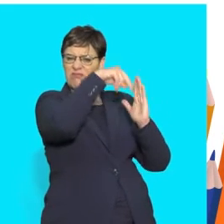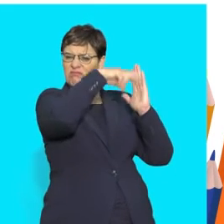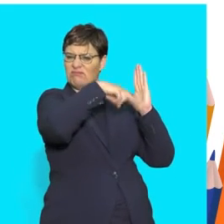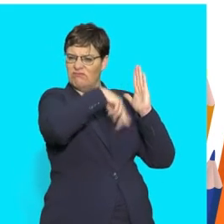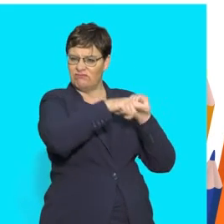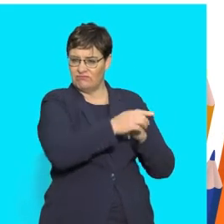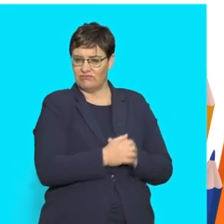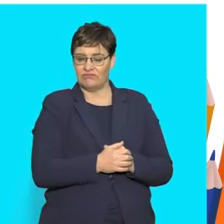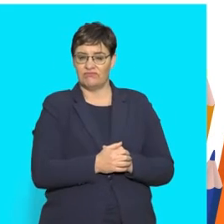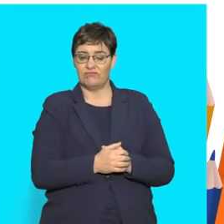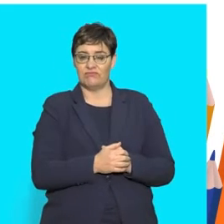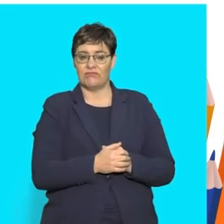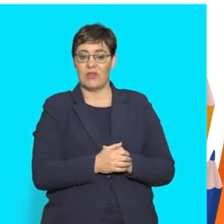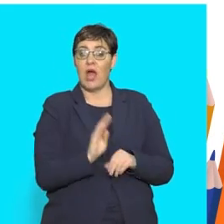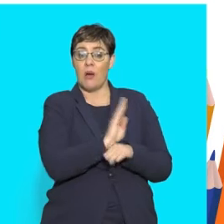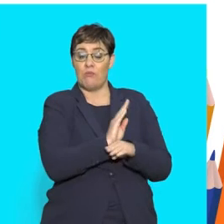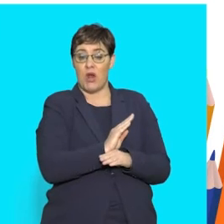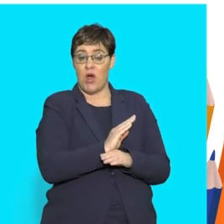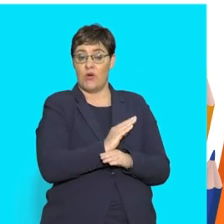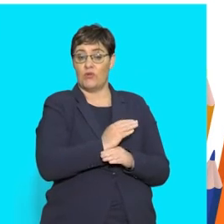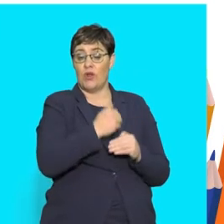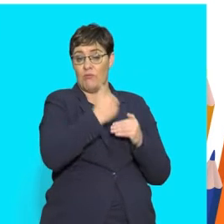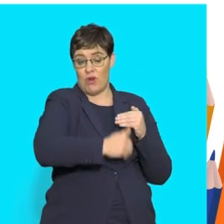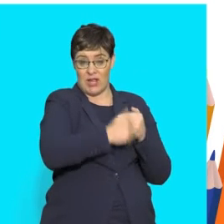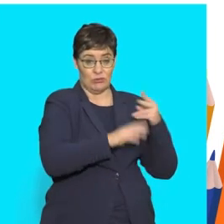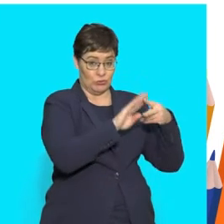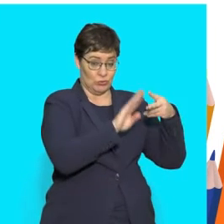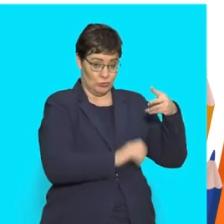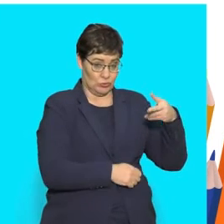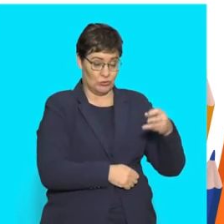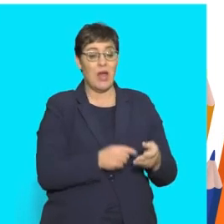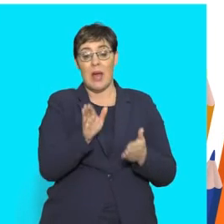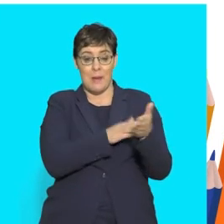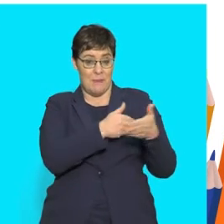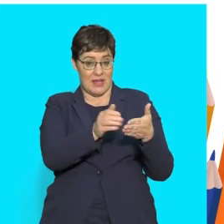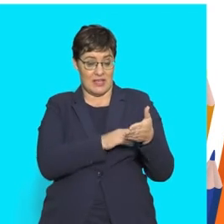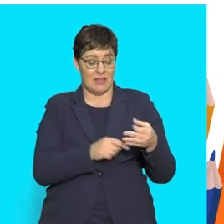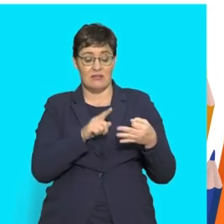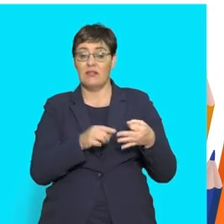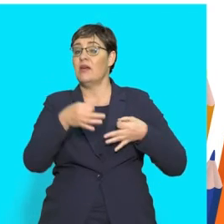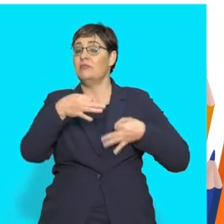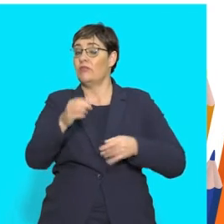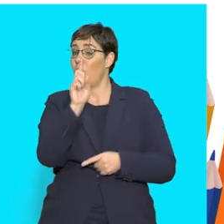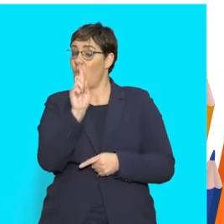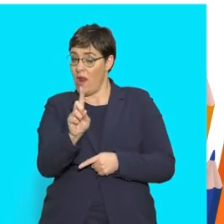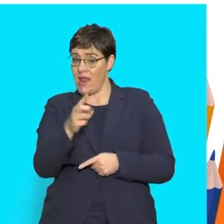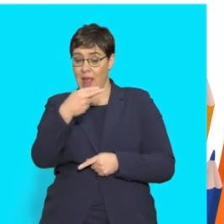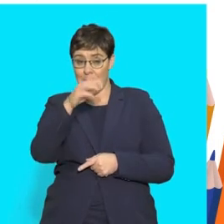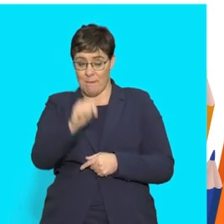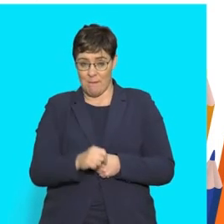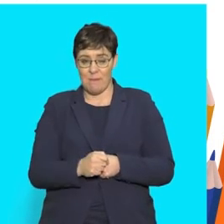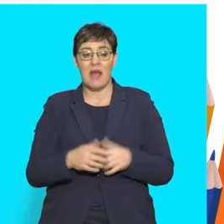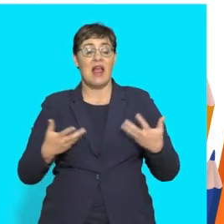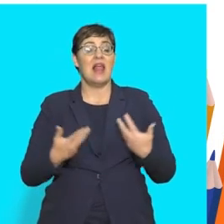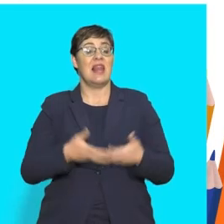2 slices of brown bread Butter 1 piece of ham Lettuce 2